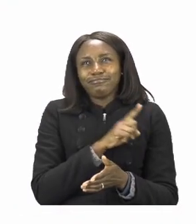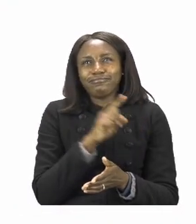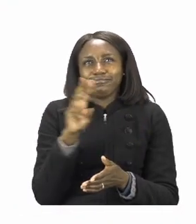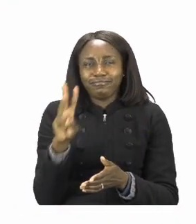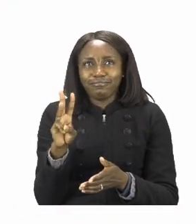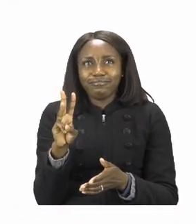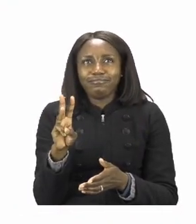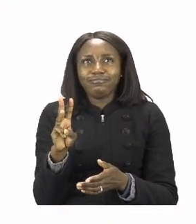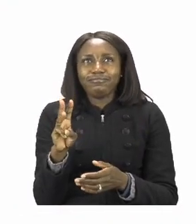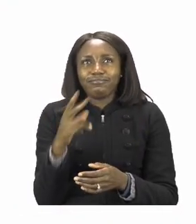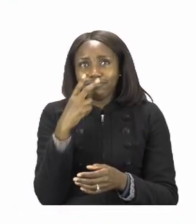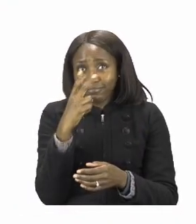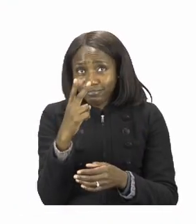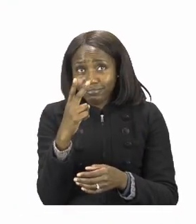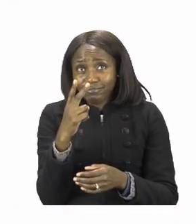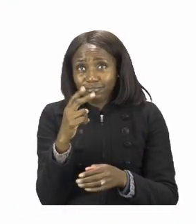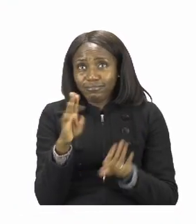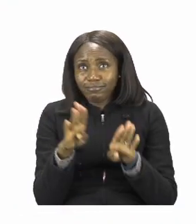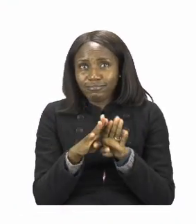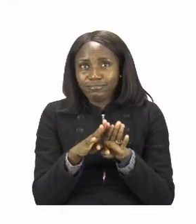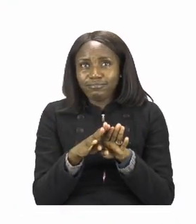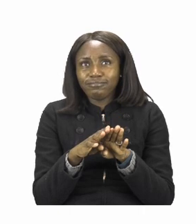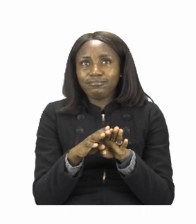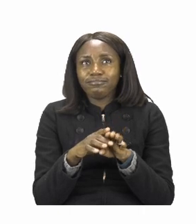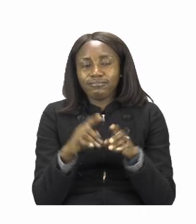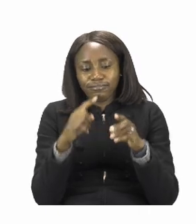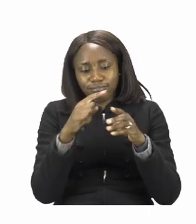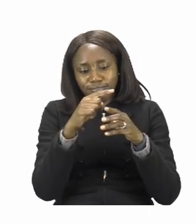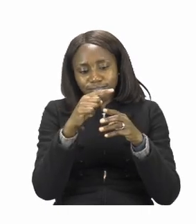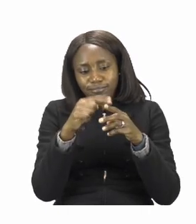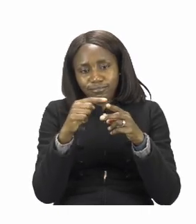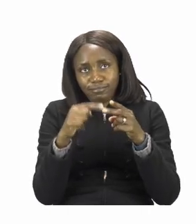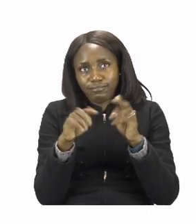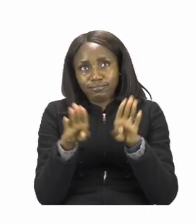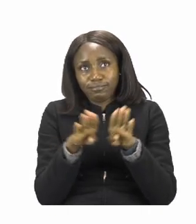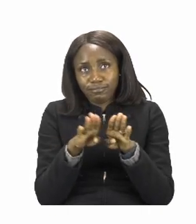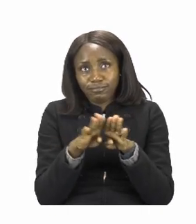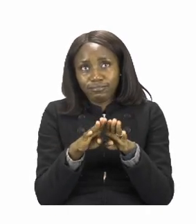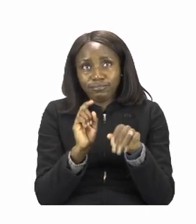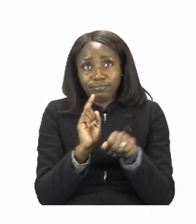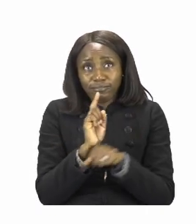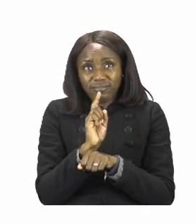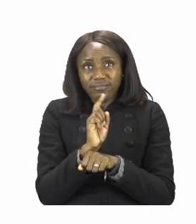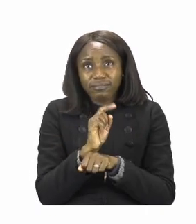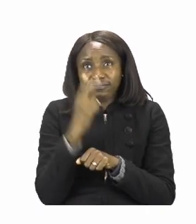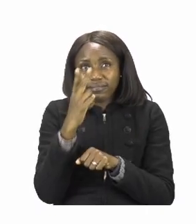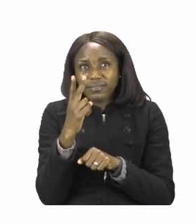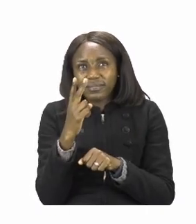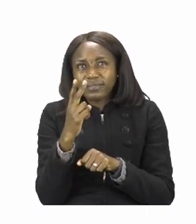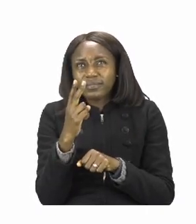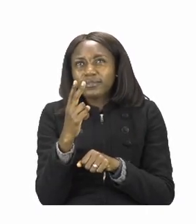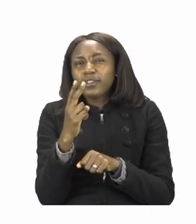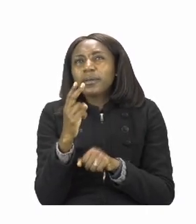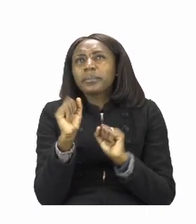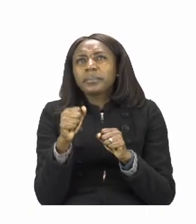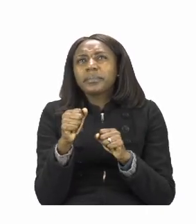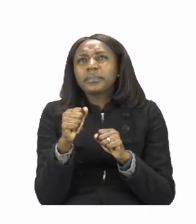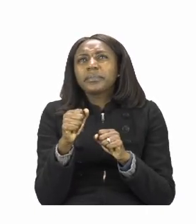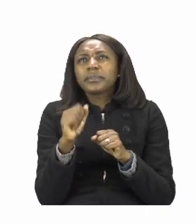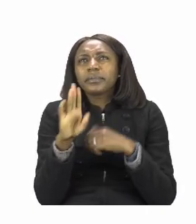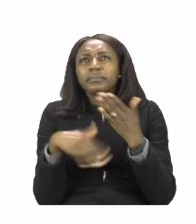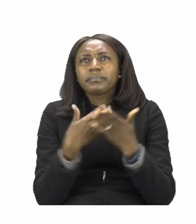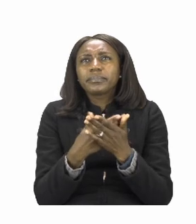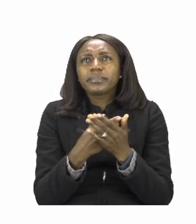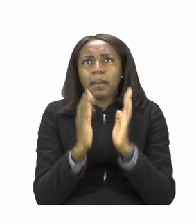have two tasks to do. The first thing is to put our pictures in sequence. When we say sequence,